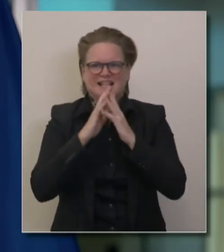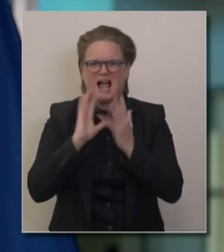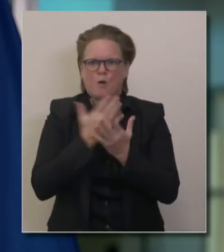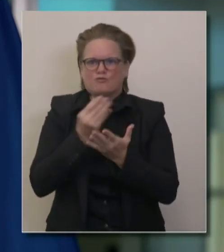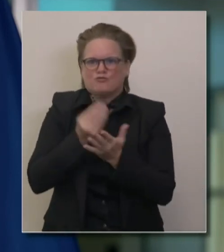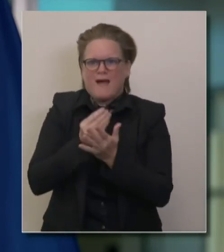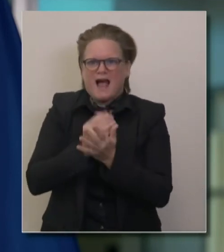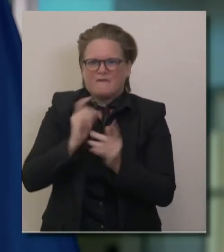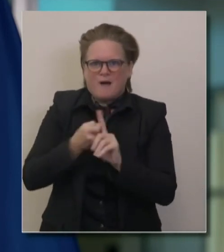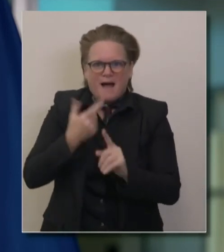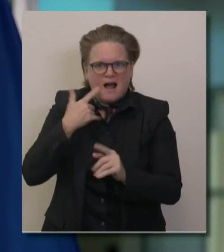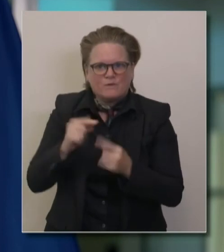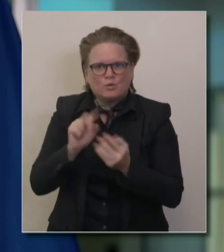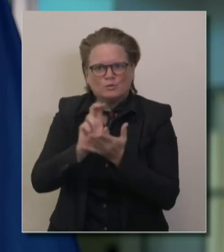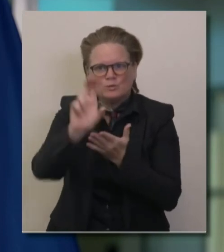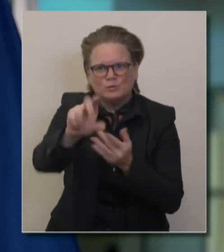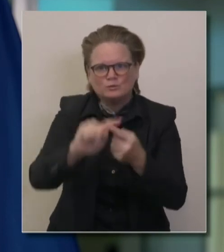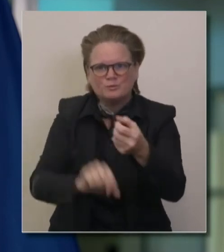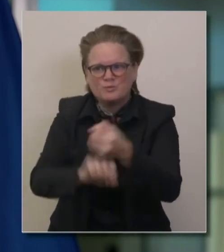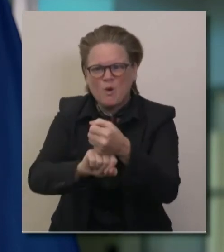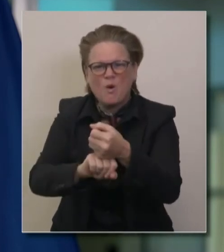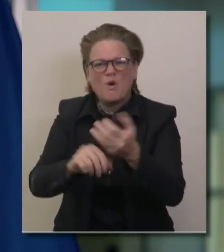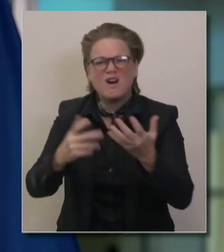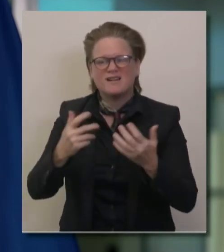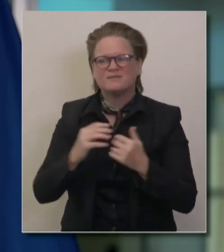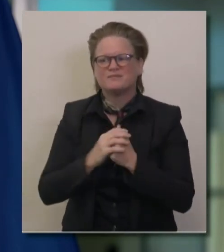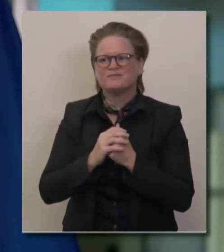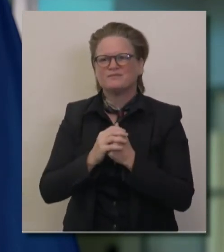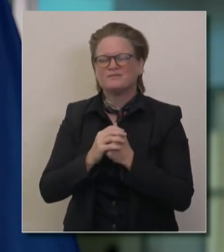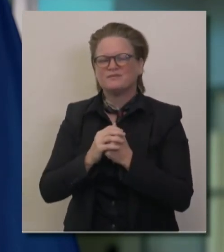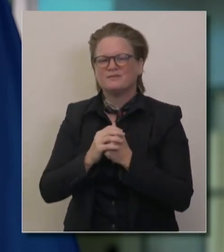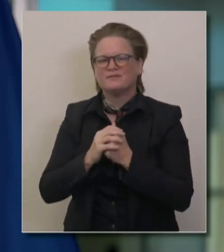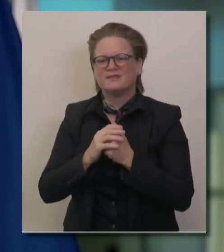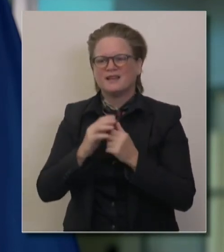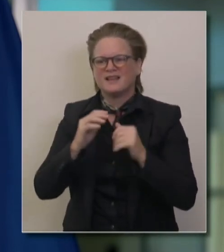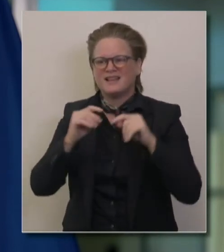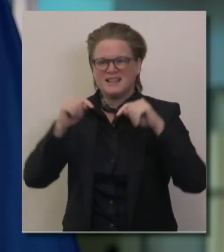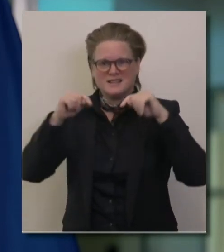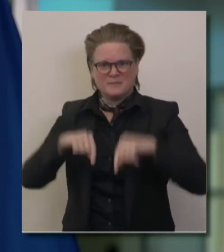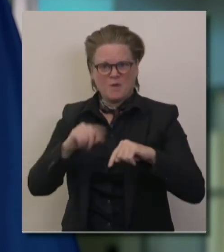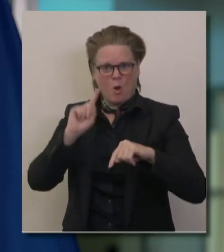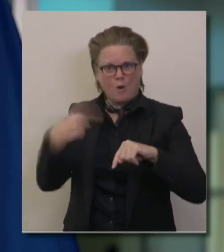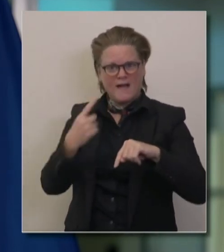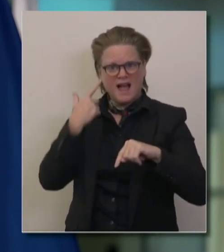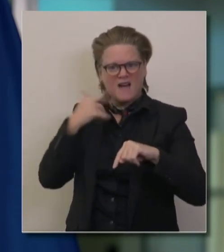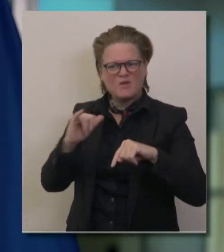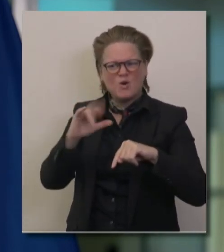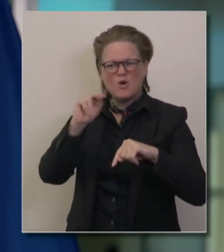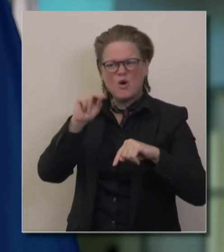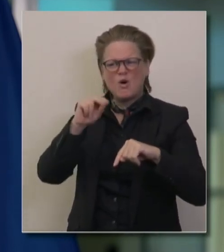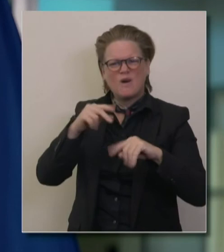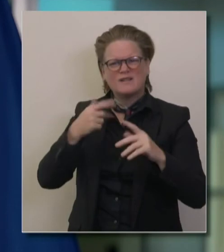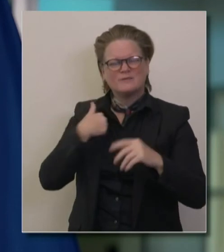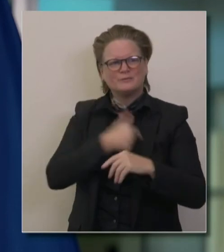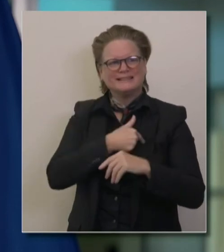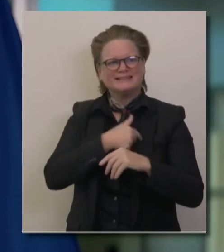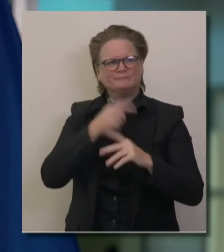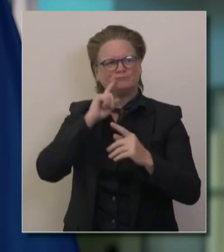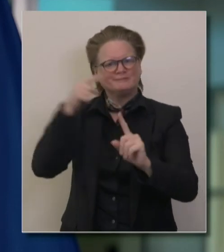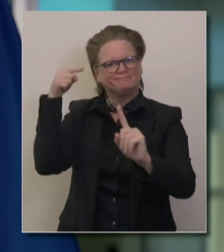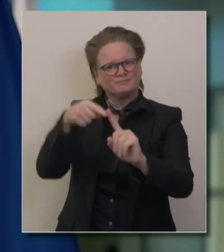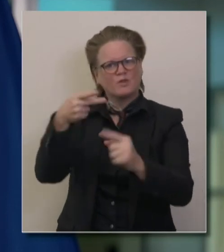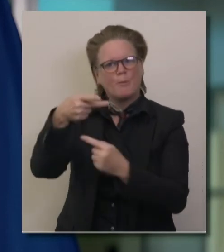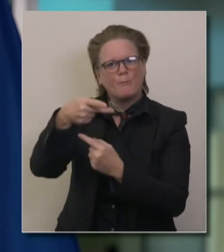doing is not unique in the nation, quite the contrary. What is unique is we tend to be proactive, we tend to lead in many respects,